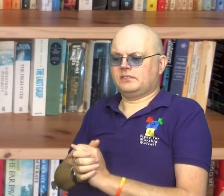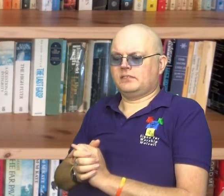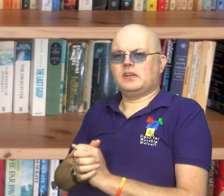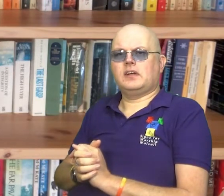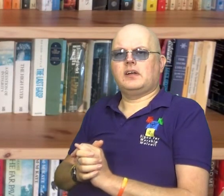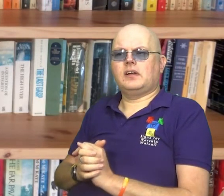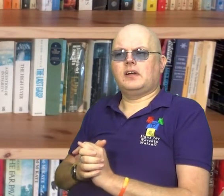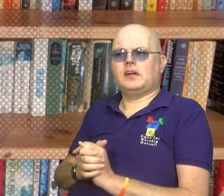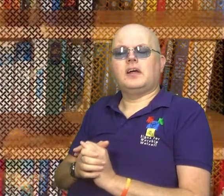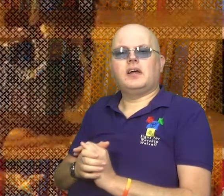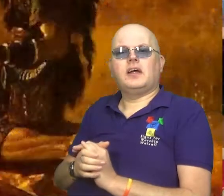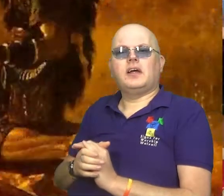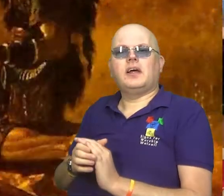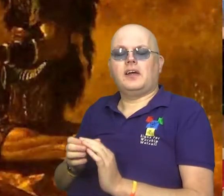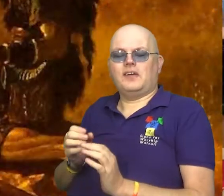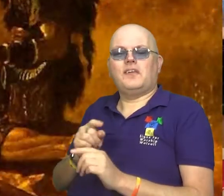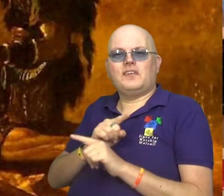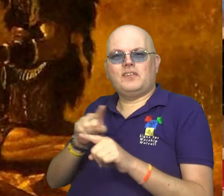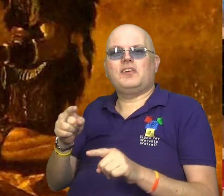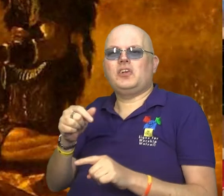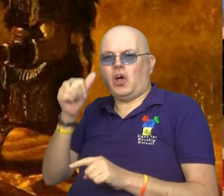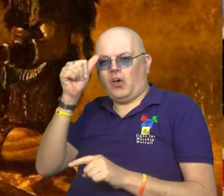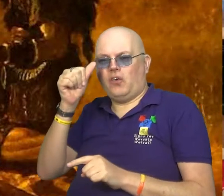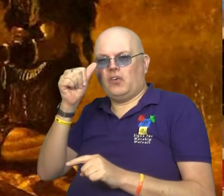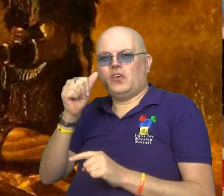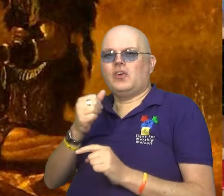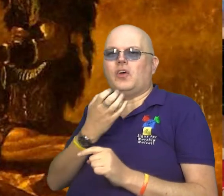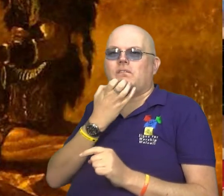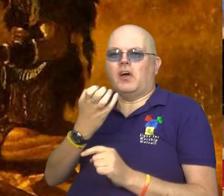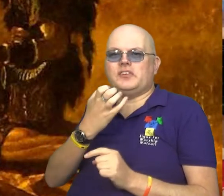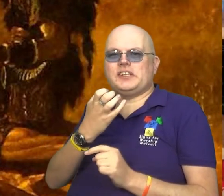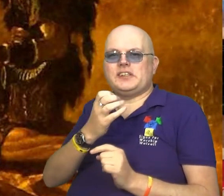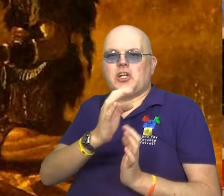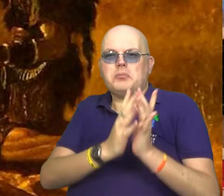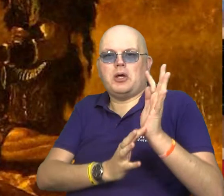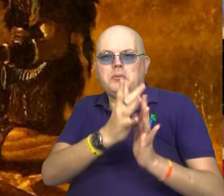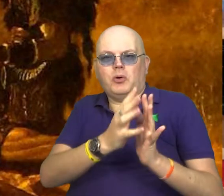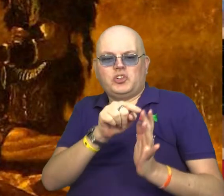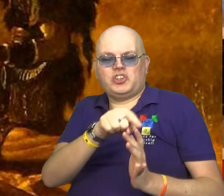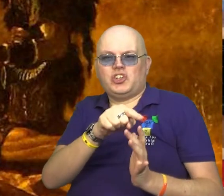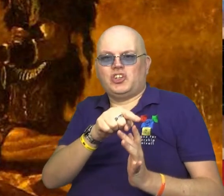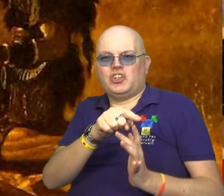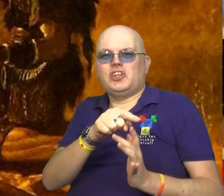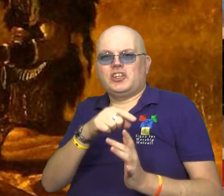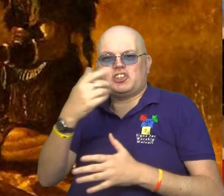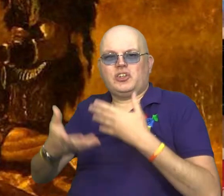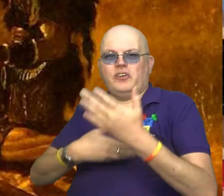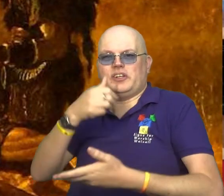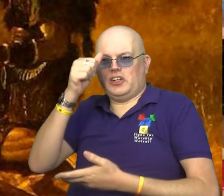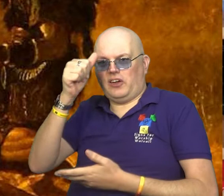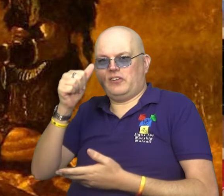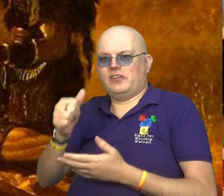Many of you will know the Bible story of Moses and the burning bush. The whole point of the story